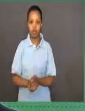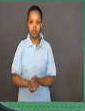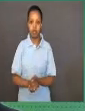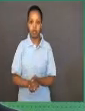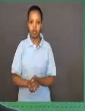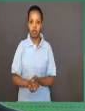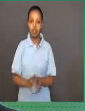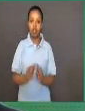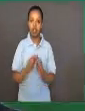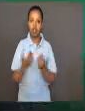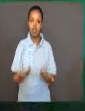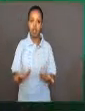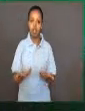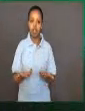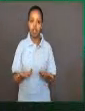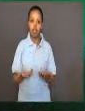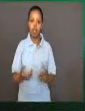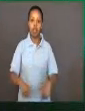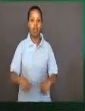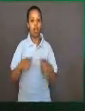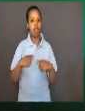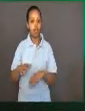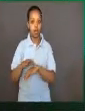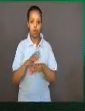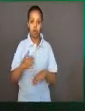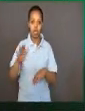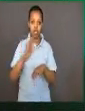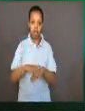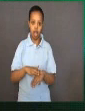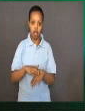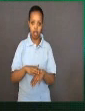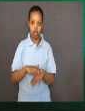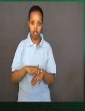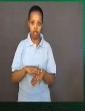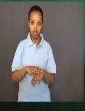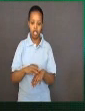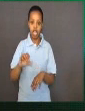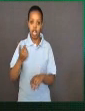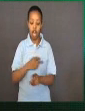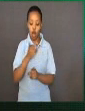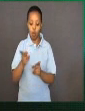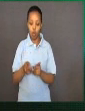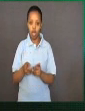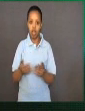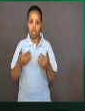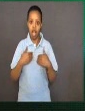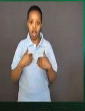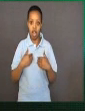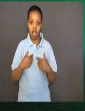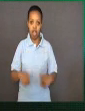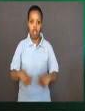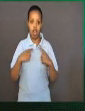explain that life on earth is linked to life from